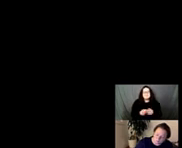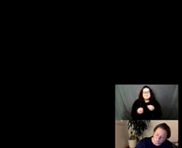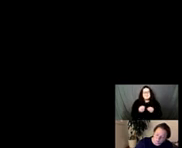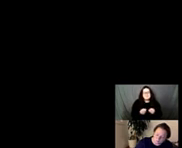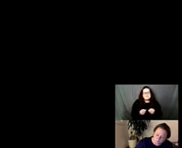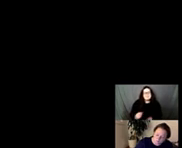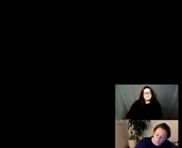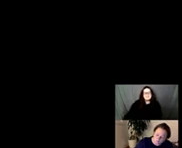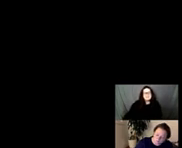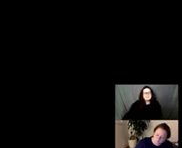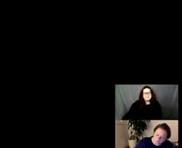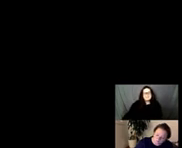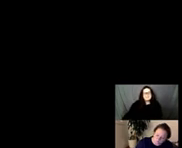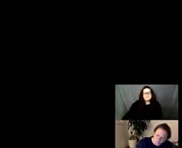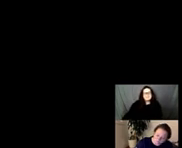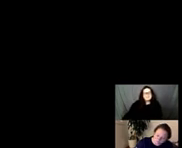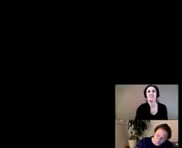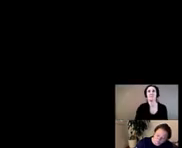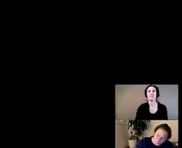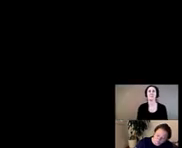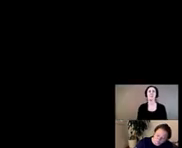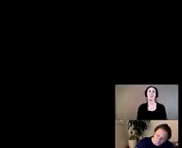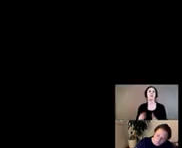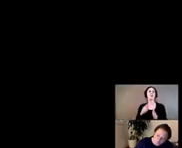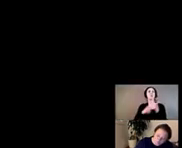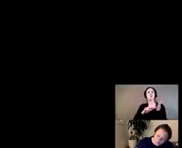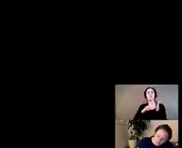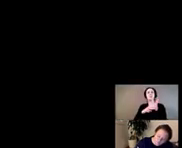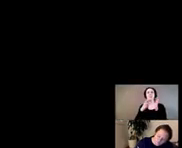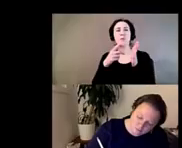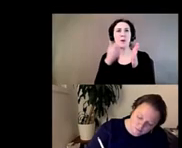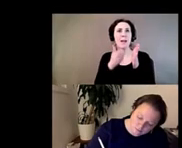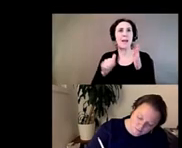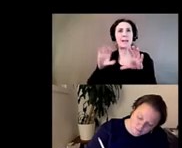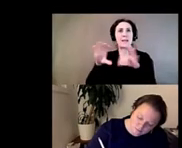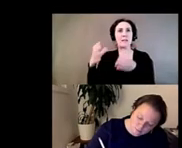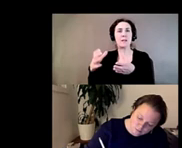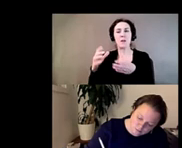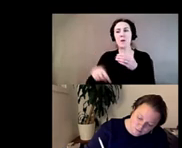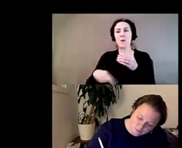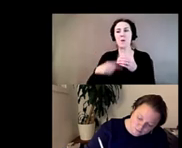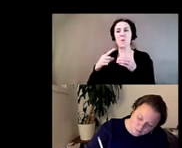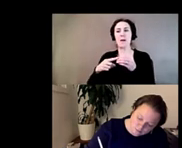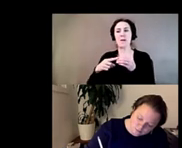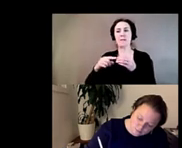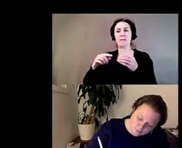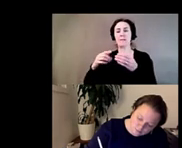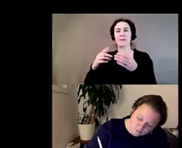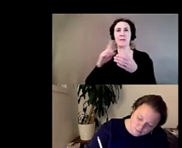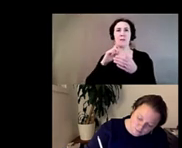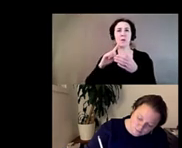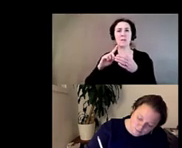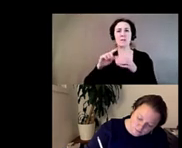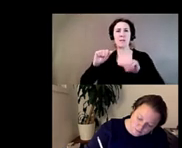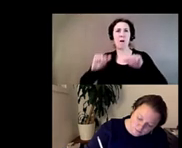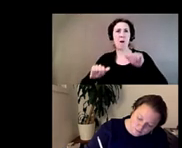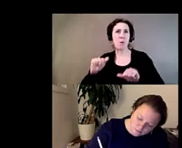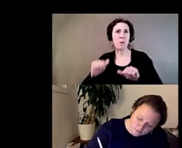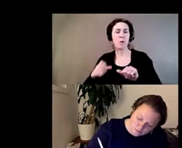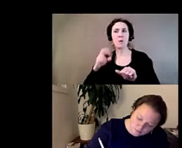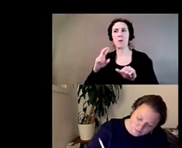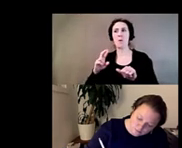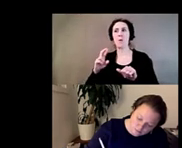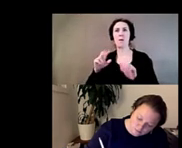engages work from communities that have awkward to like negative and exploitative relationships with those